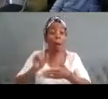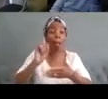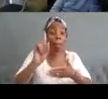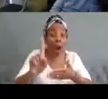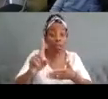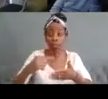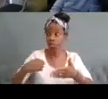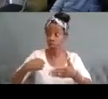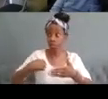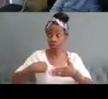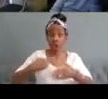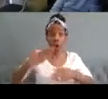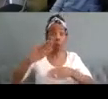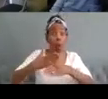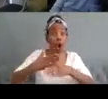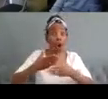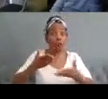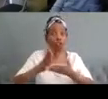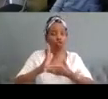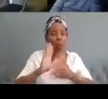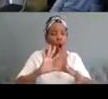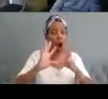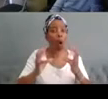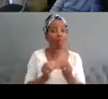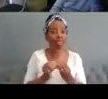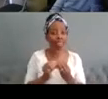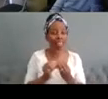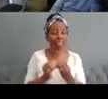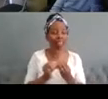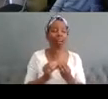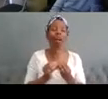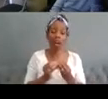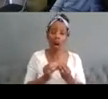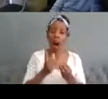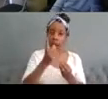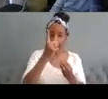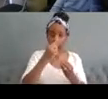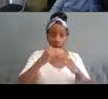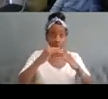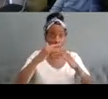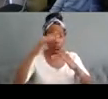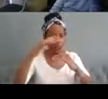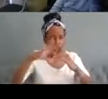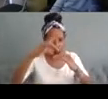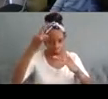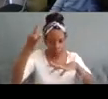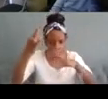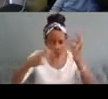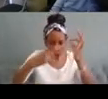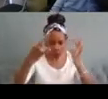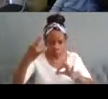difference because often the barriers can be many layered and complex this often requires